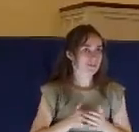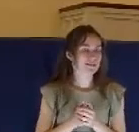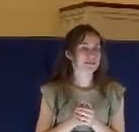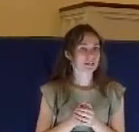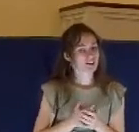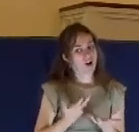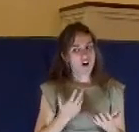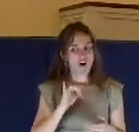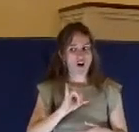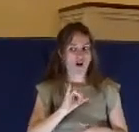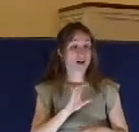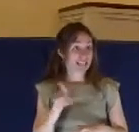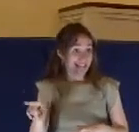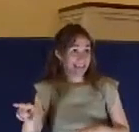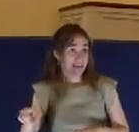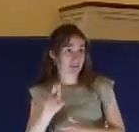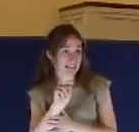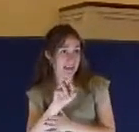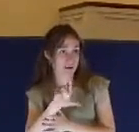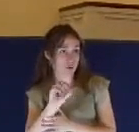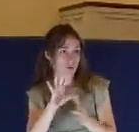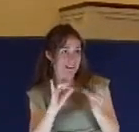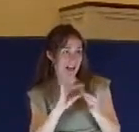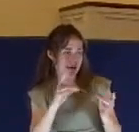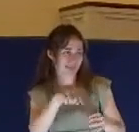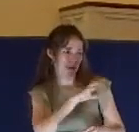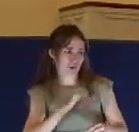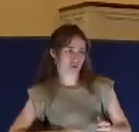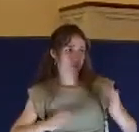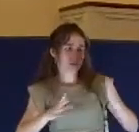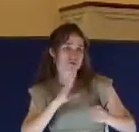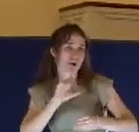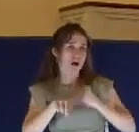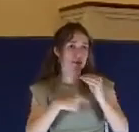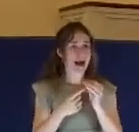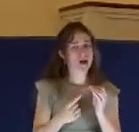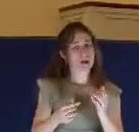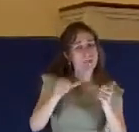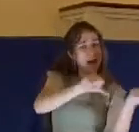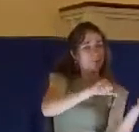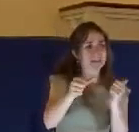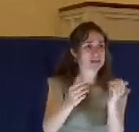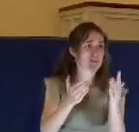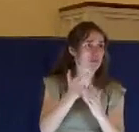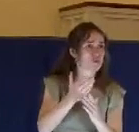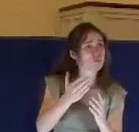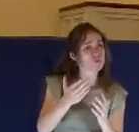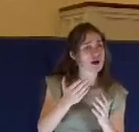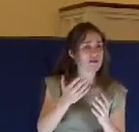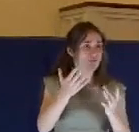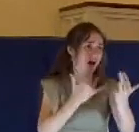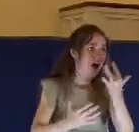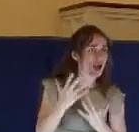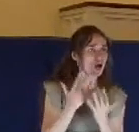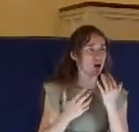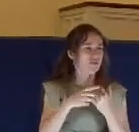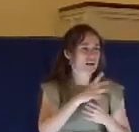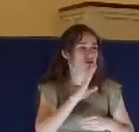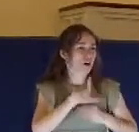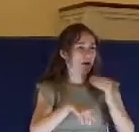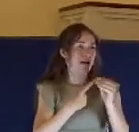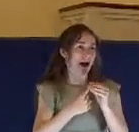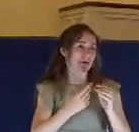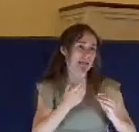fire. These were weird people. He thought they were cannibals because they talked about eating flesh and drinking blood. He